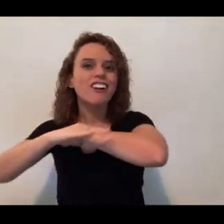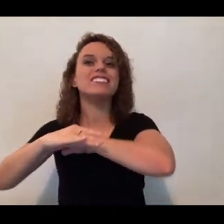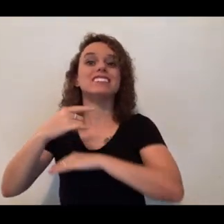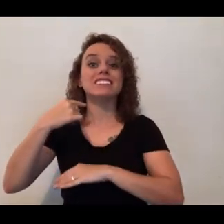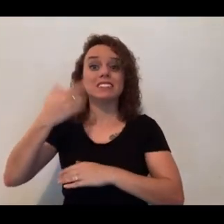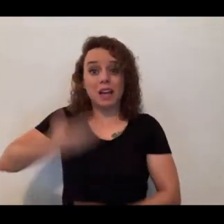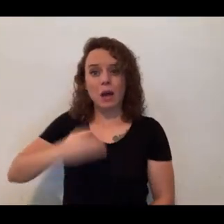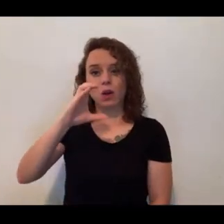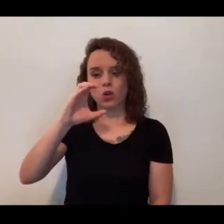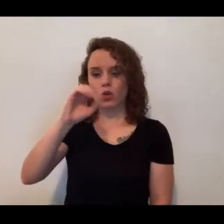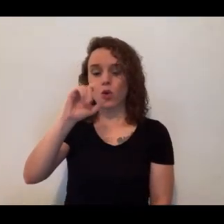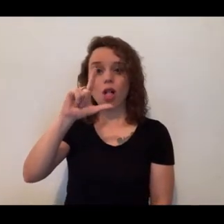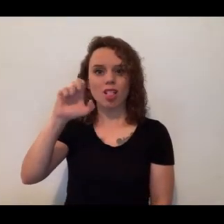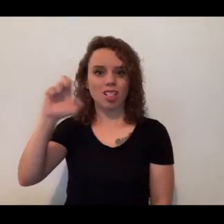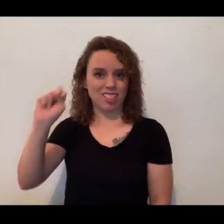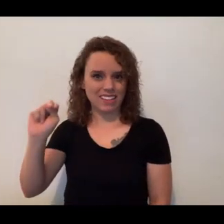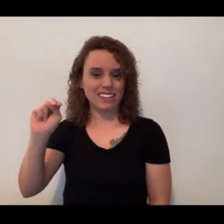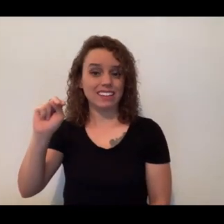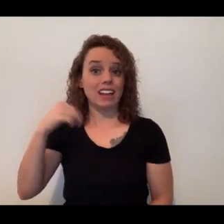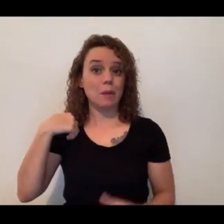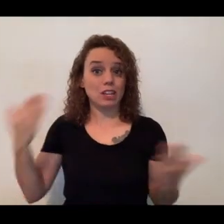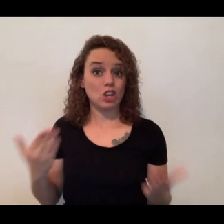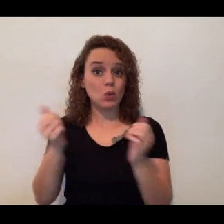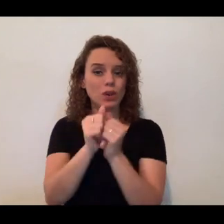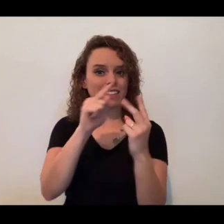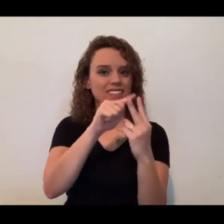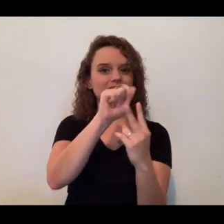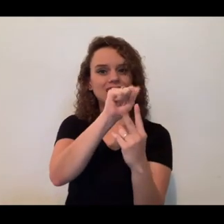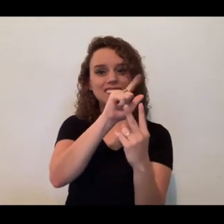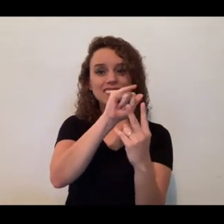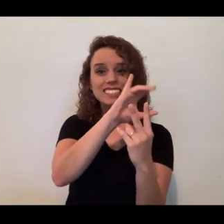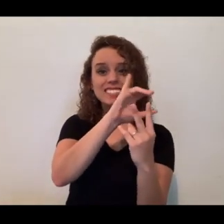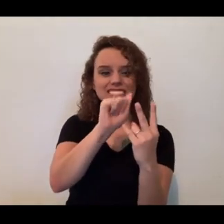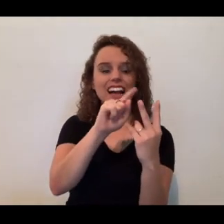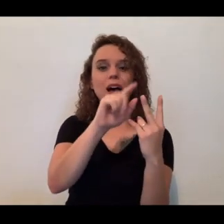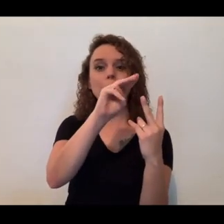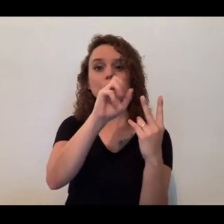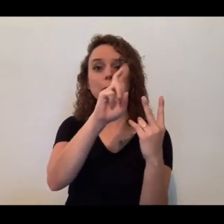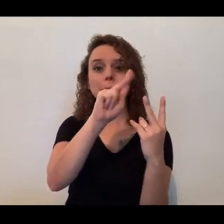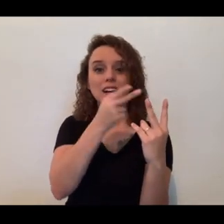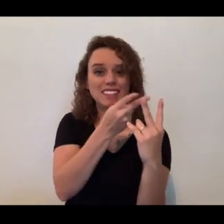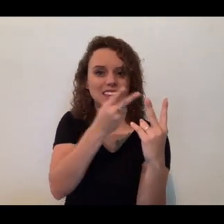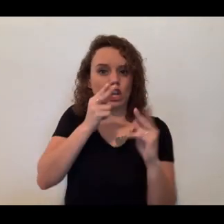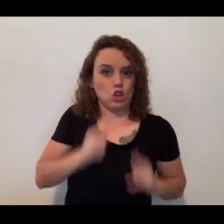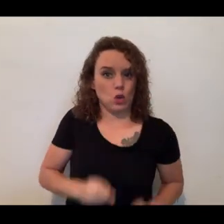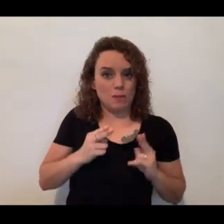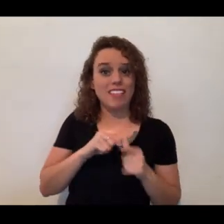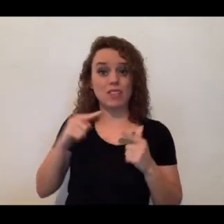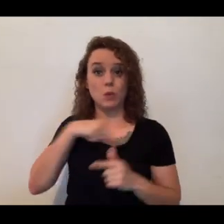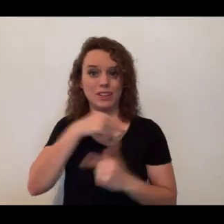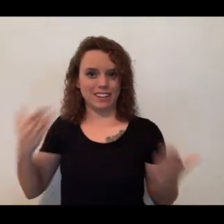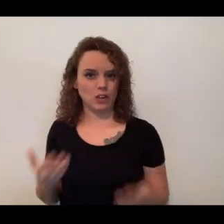Alicia and Mark, the humans, and we have Ciel, the ocelot. We're part of the Cat Ambassador Program here at the Cincinnati